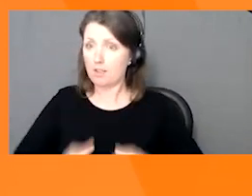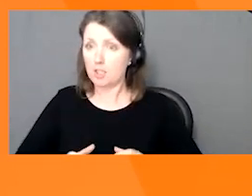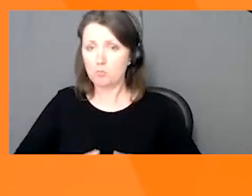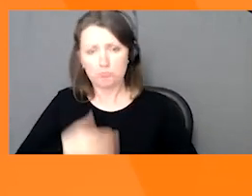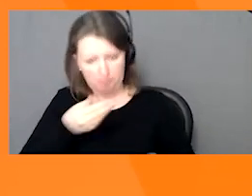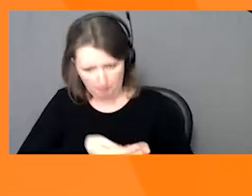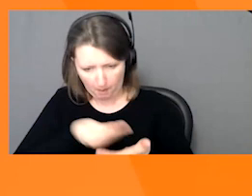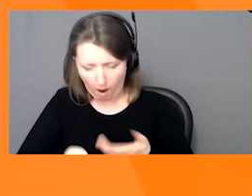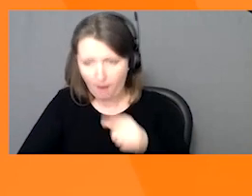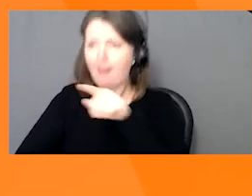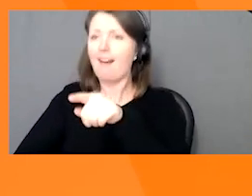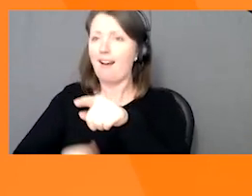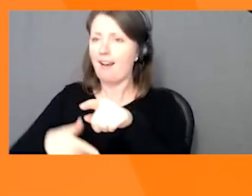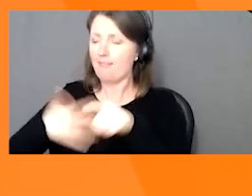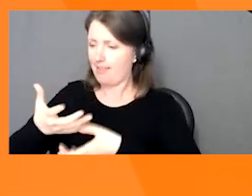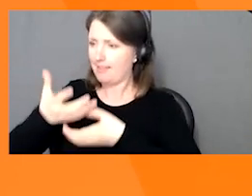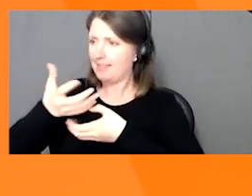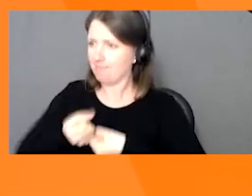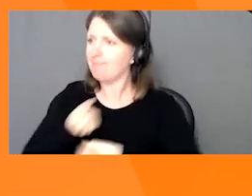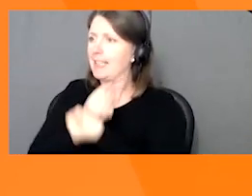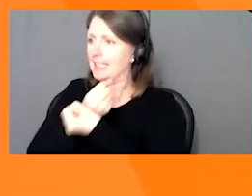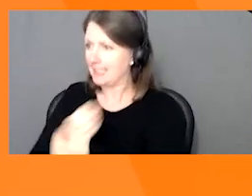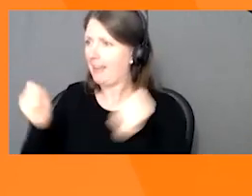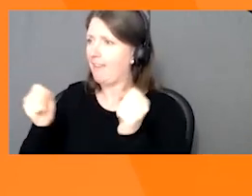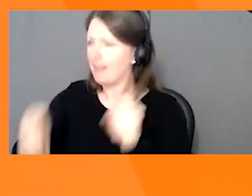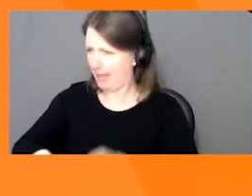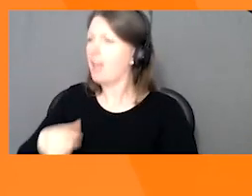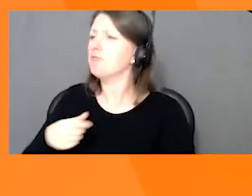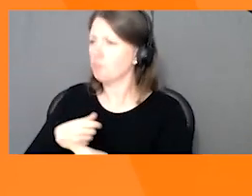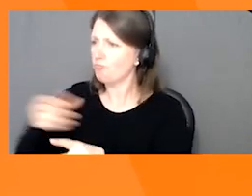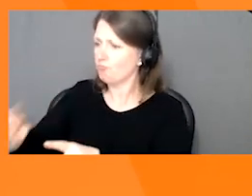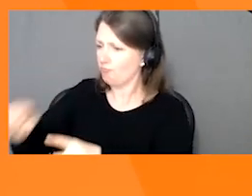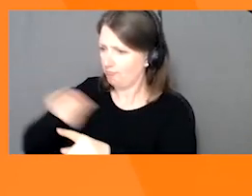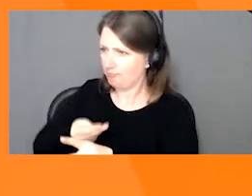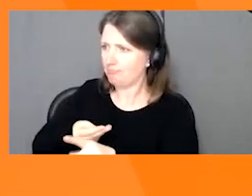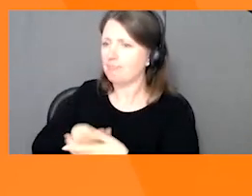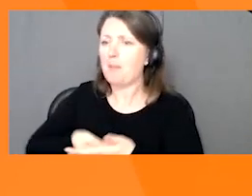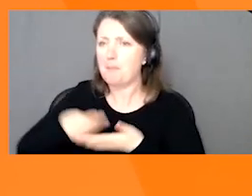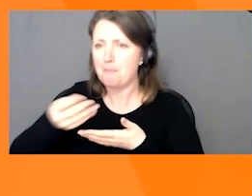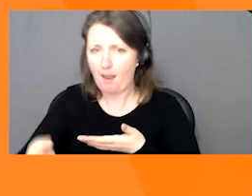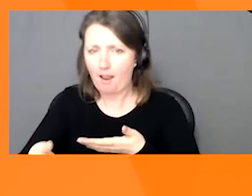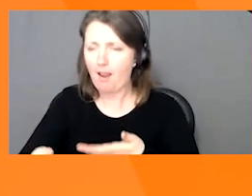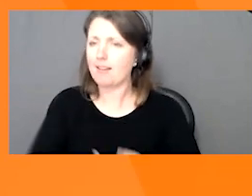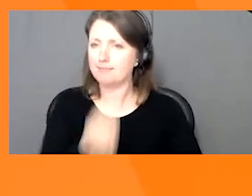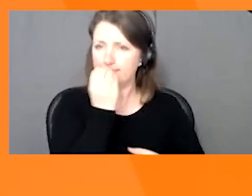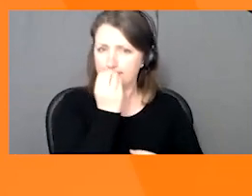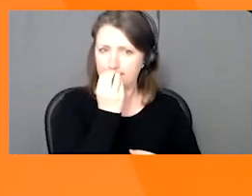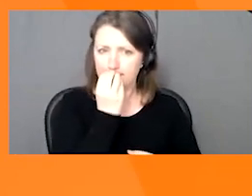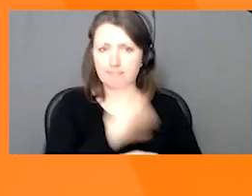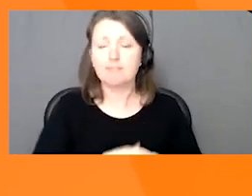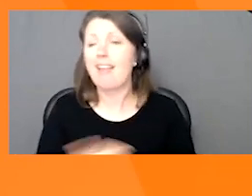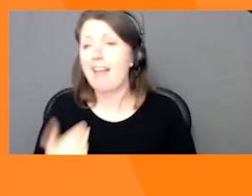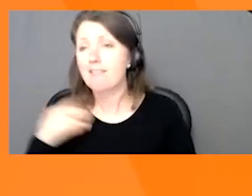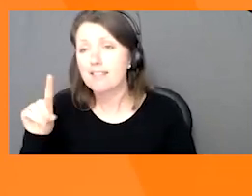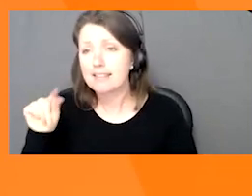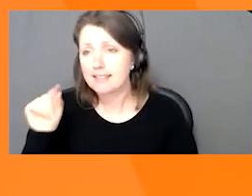confidence in the food they eat and in the stores they shop at. Today, organizations recognize that effective data management tools are